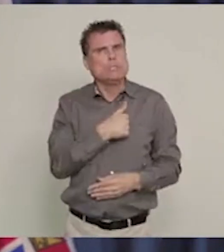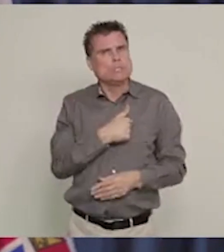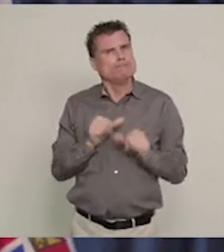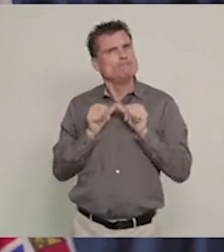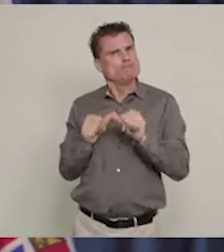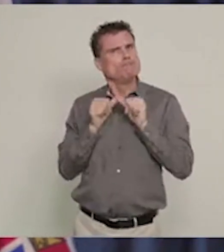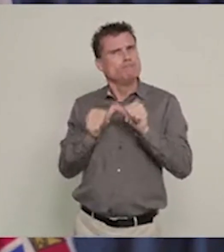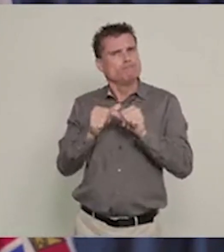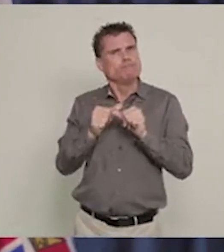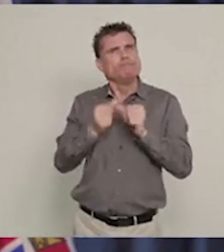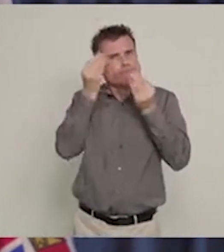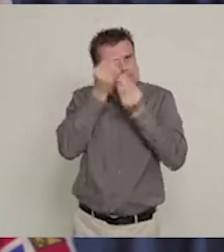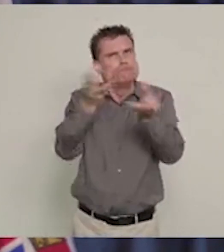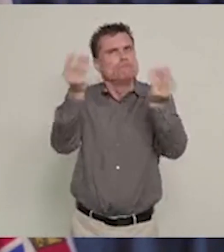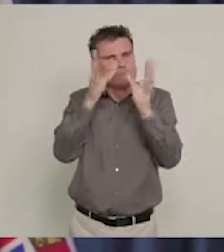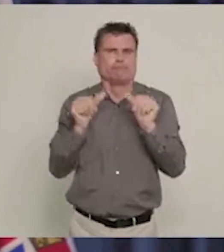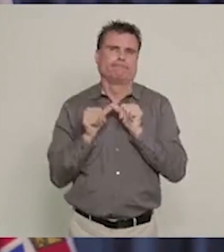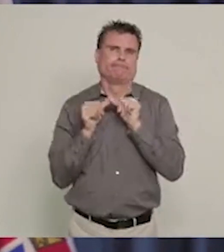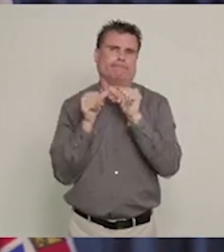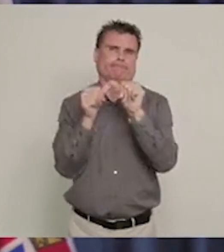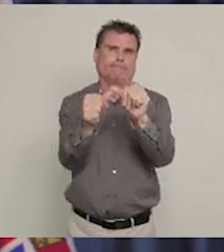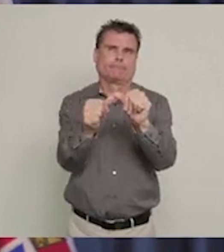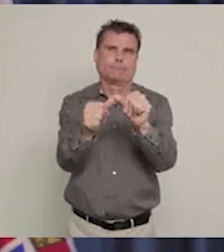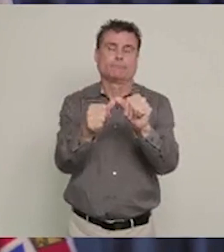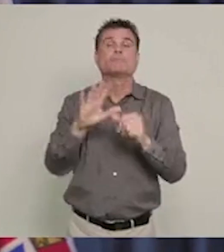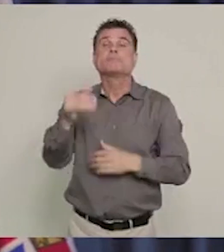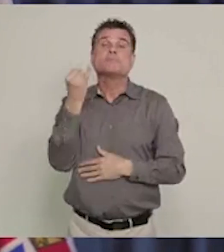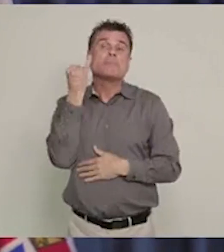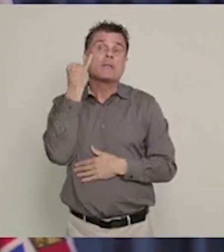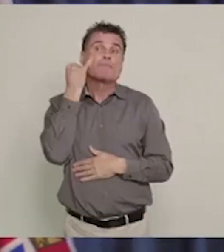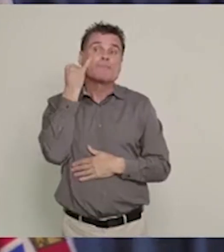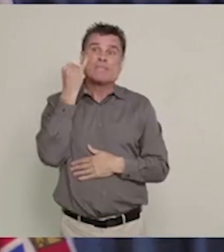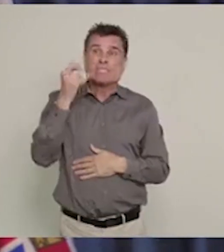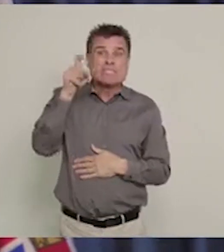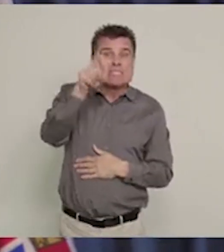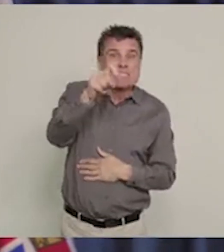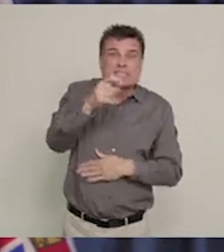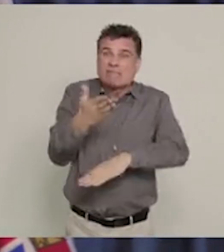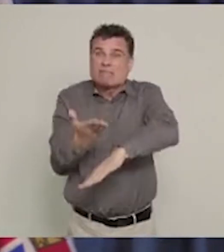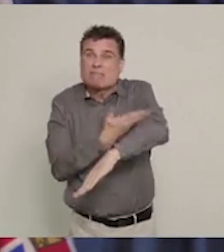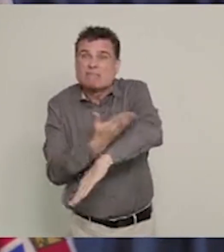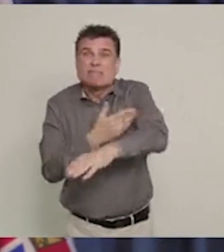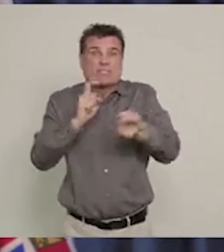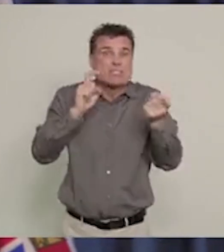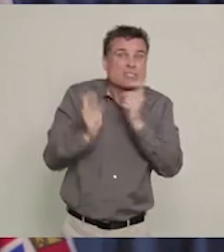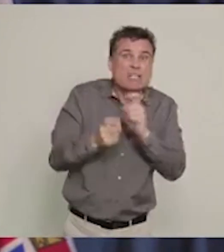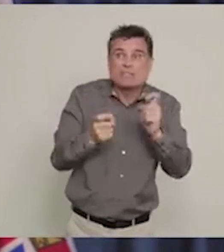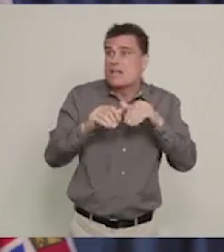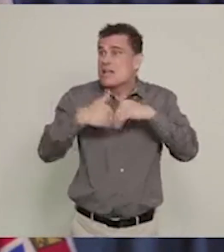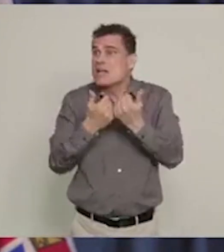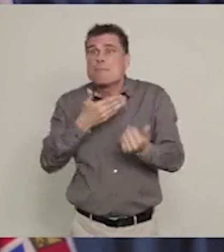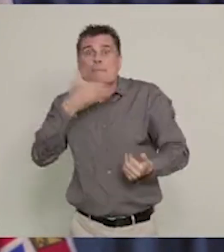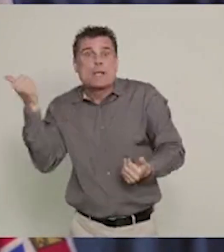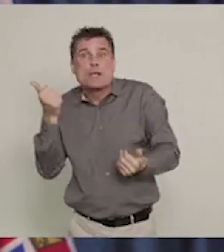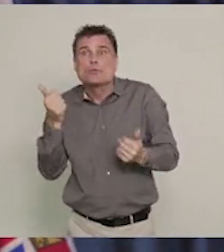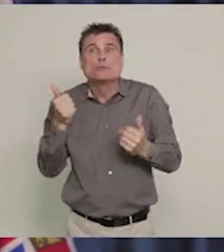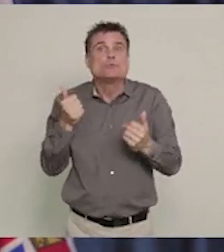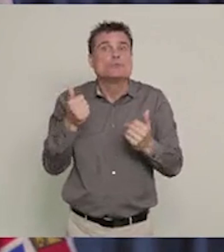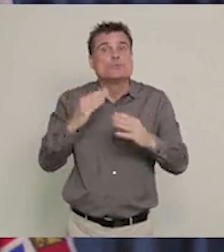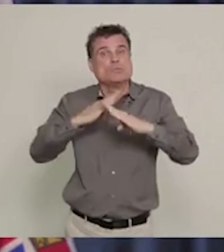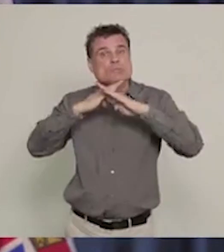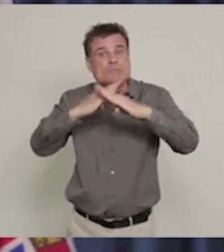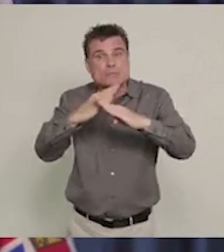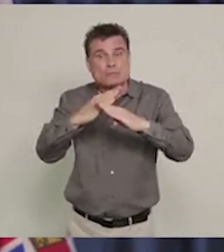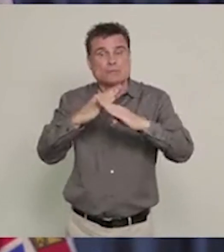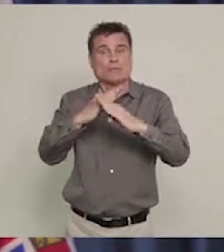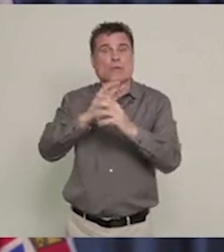requirements for improving that distribution of information, we will certainly do that. But at this point, based on the powers that Minister Farmer has laid